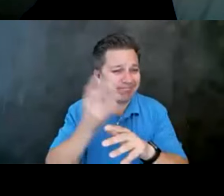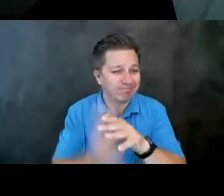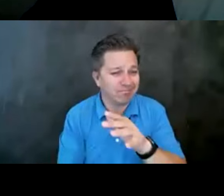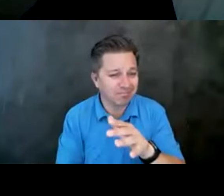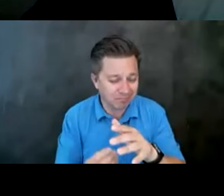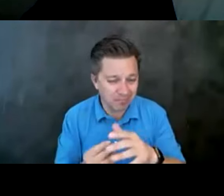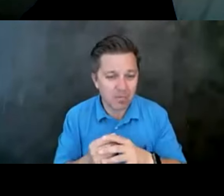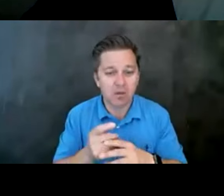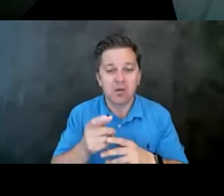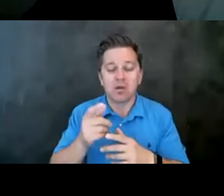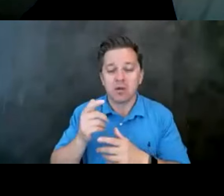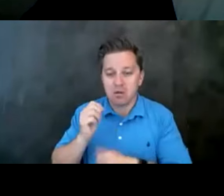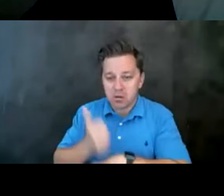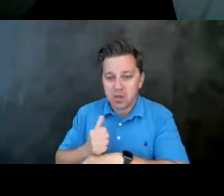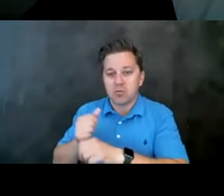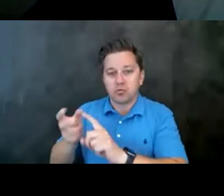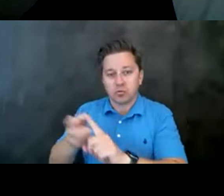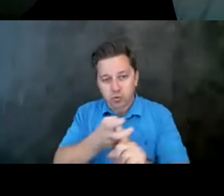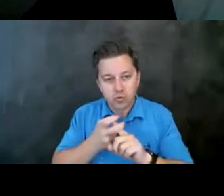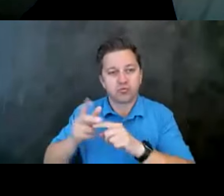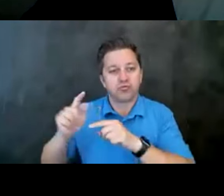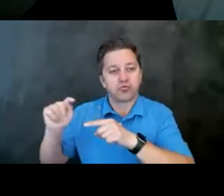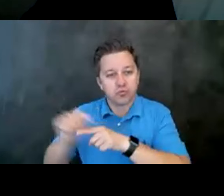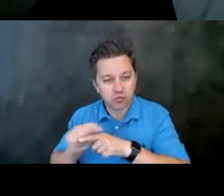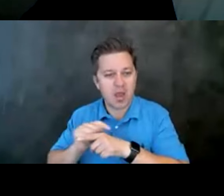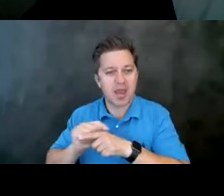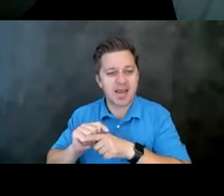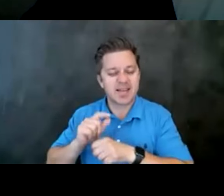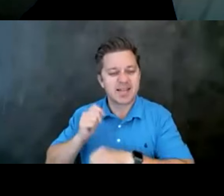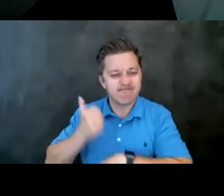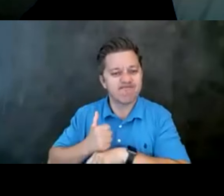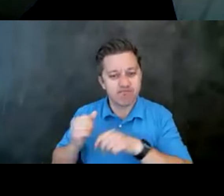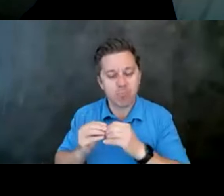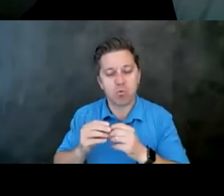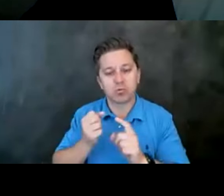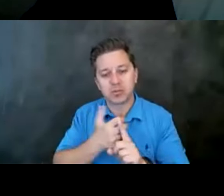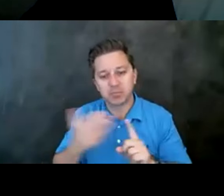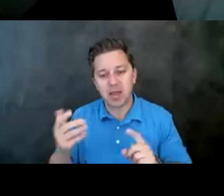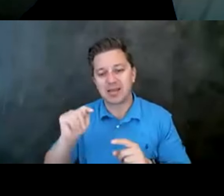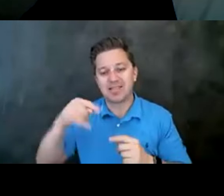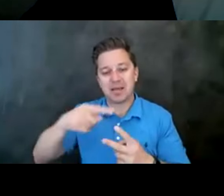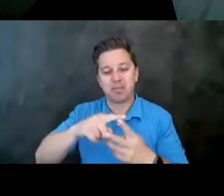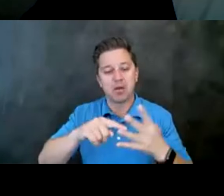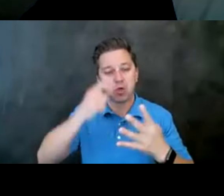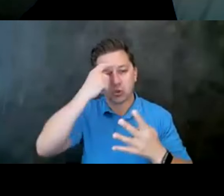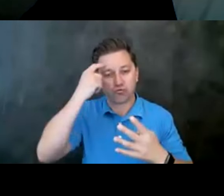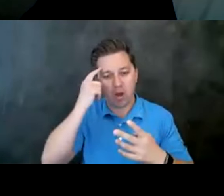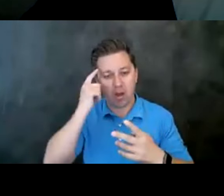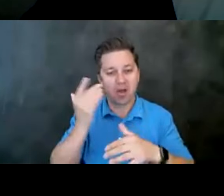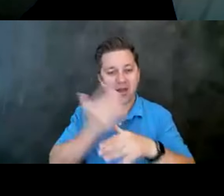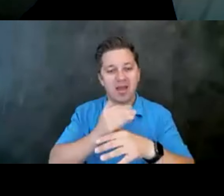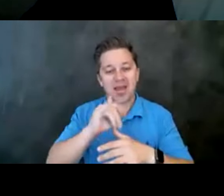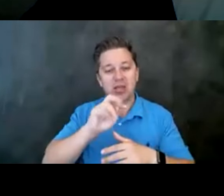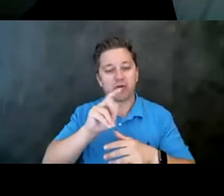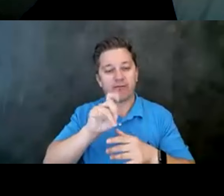recruit and train and also hope to expand TIP, which is trauma intervention program, TIP